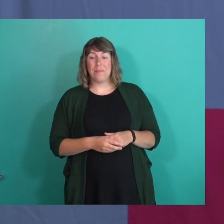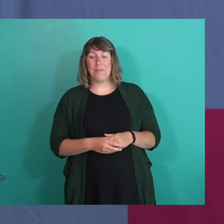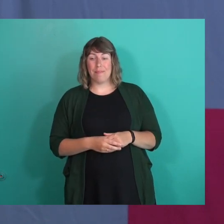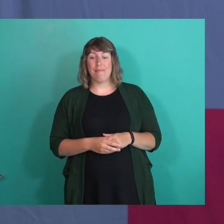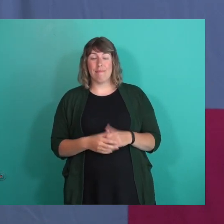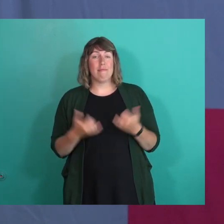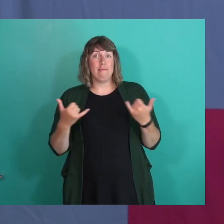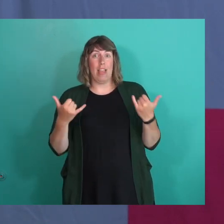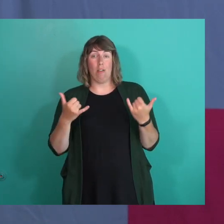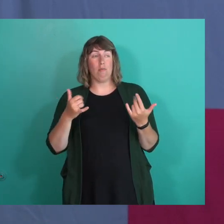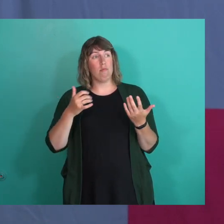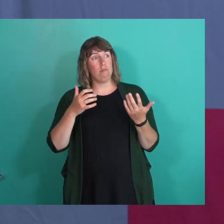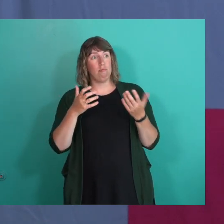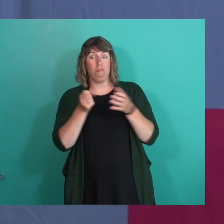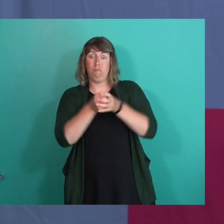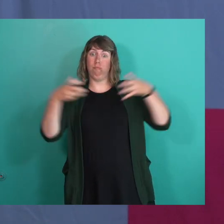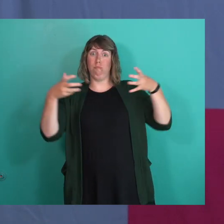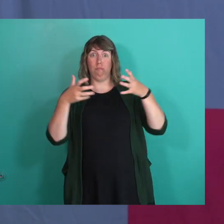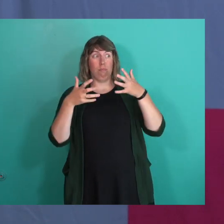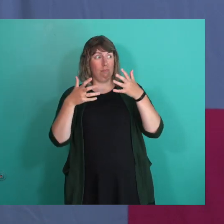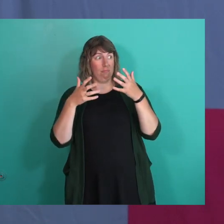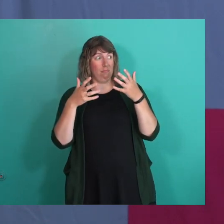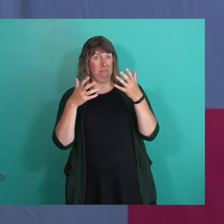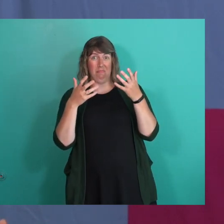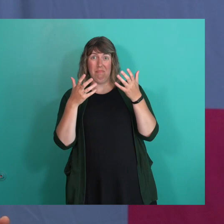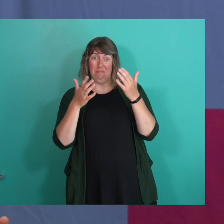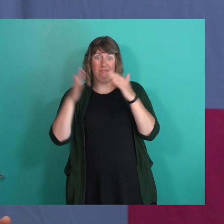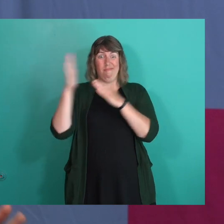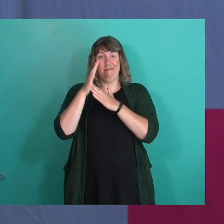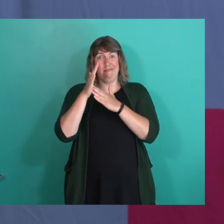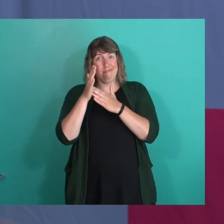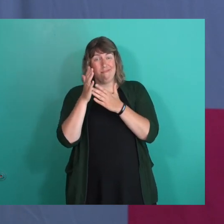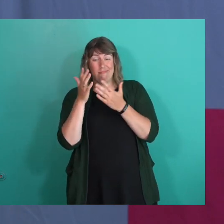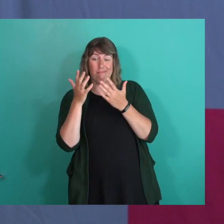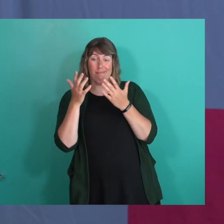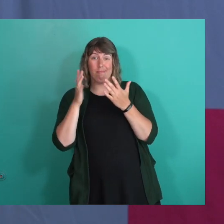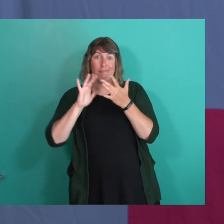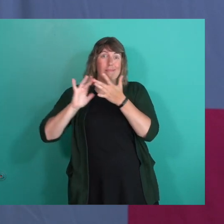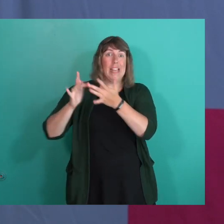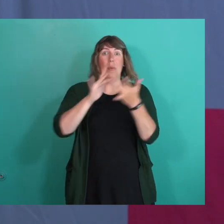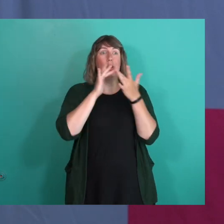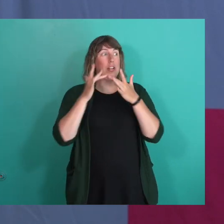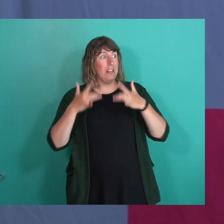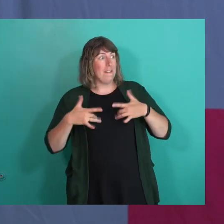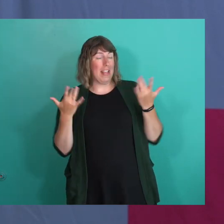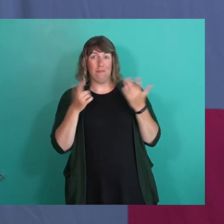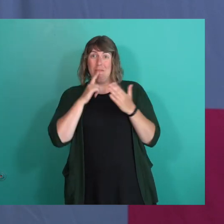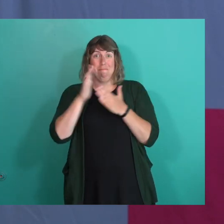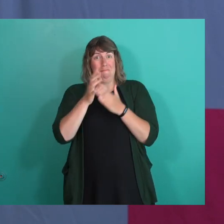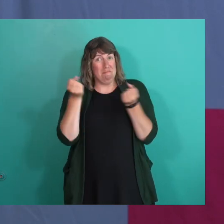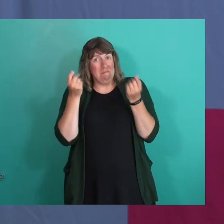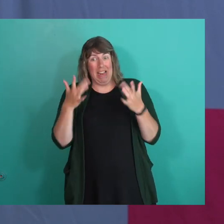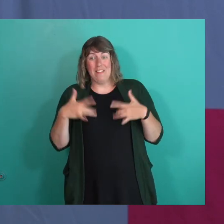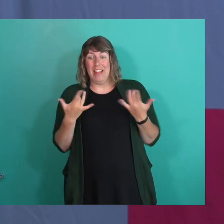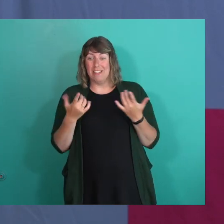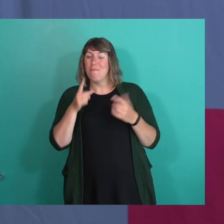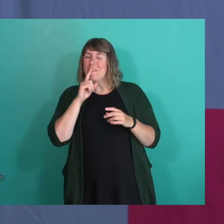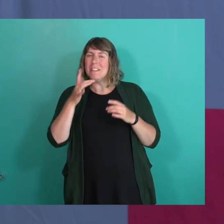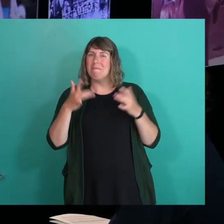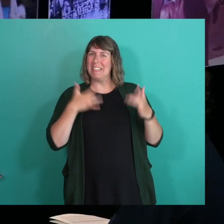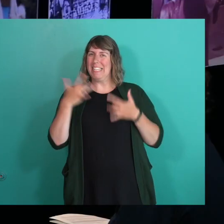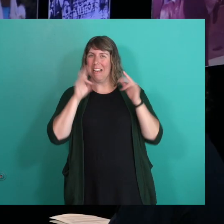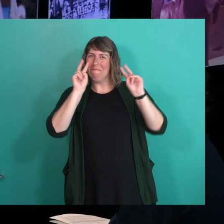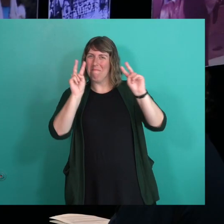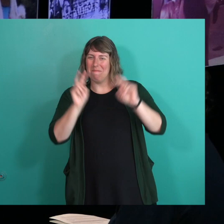biggest, you could say, as an organization and a sort of network of events is really exciting. So,